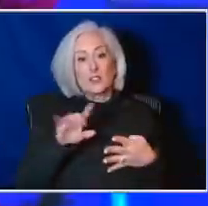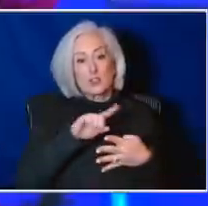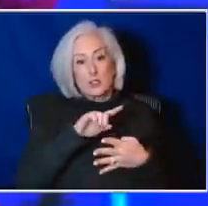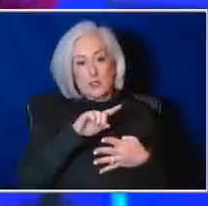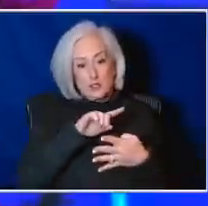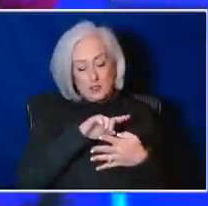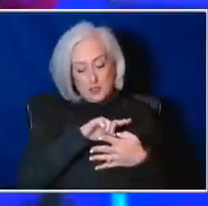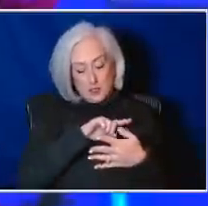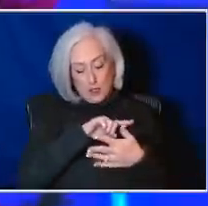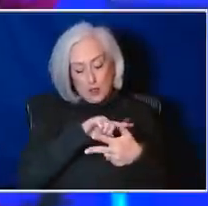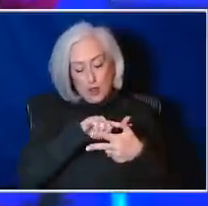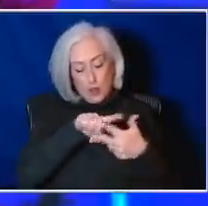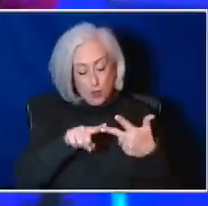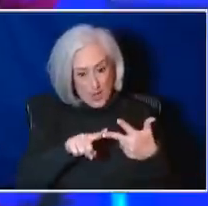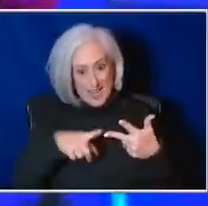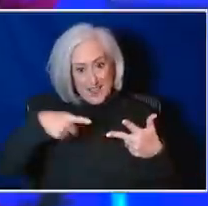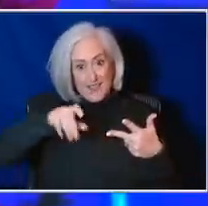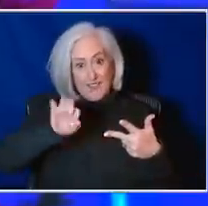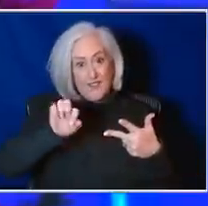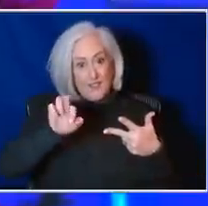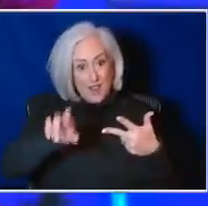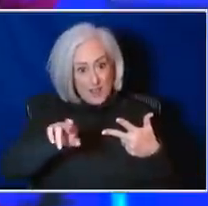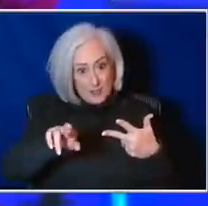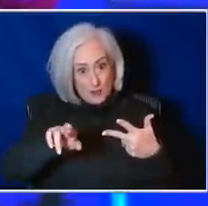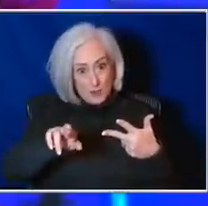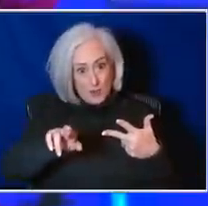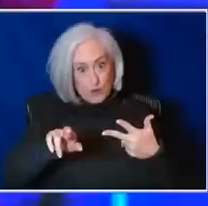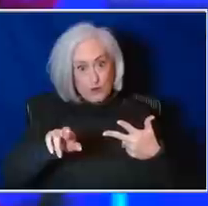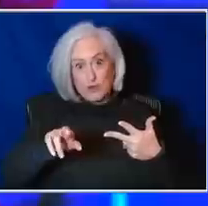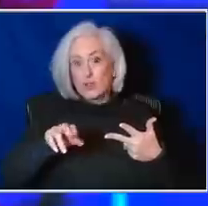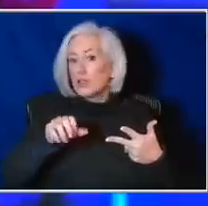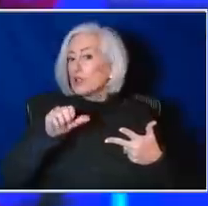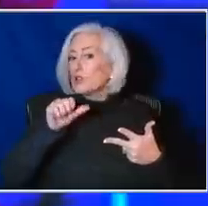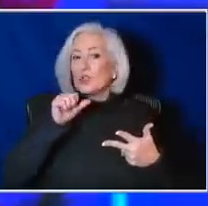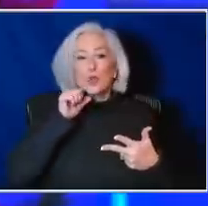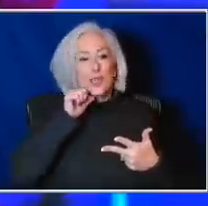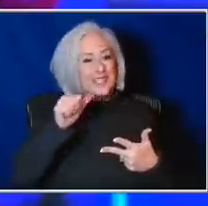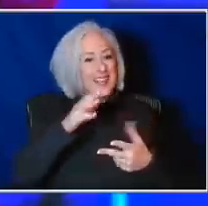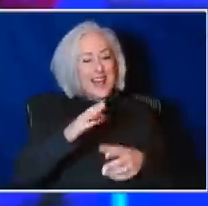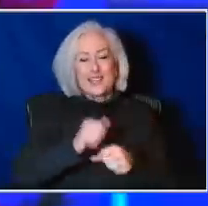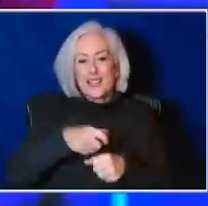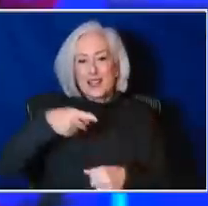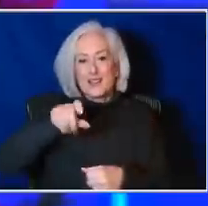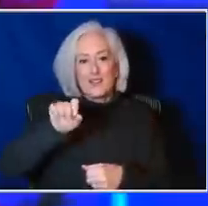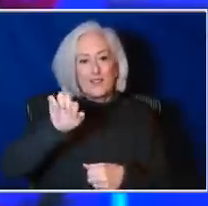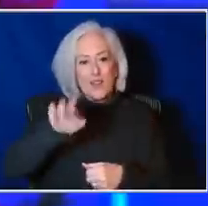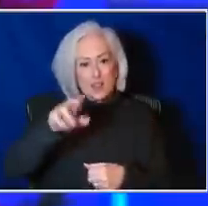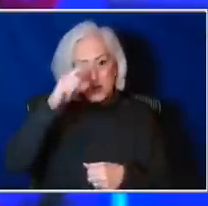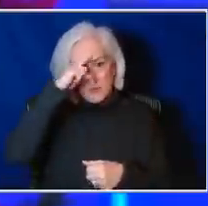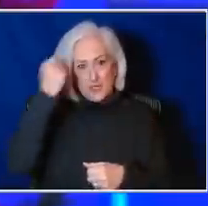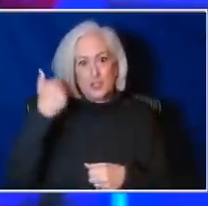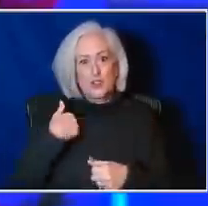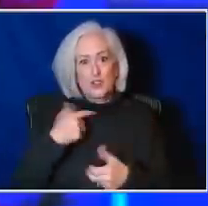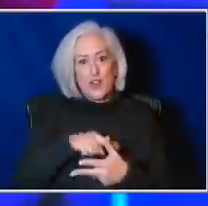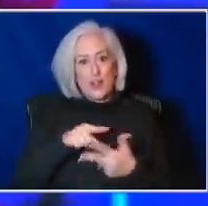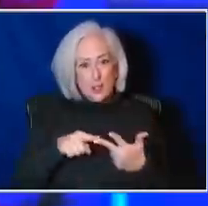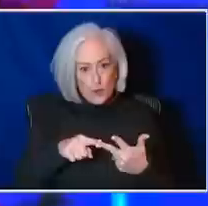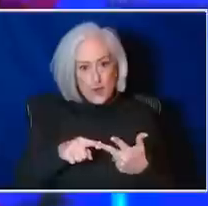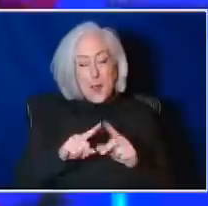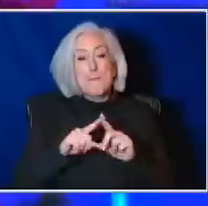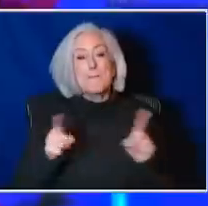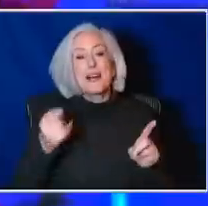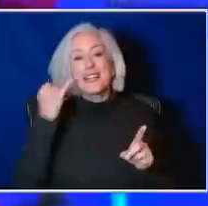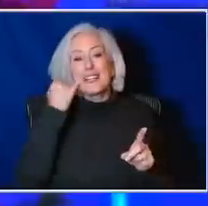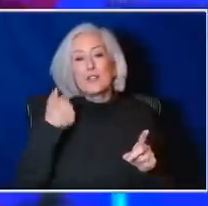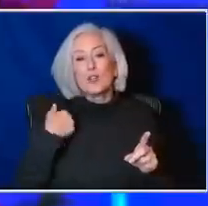is three doses, you are not currently eligible for the Pfizer because you've had three exposures. But if you've had two